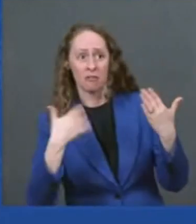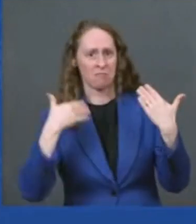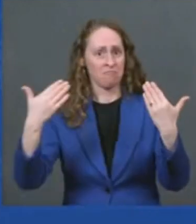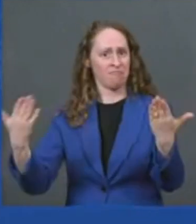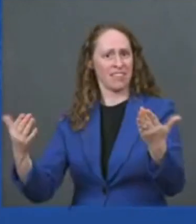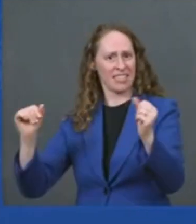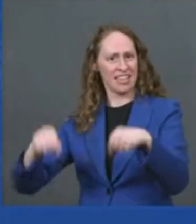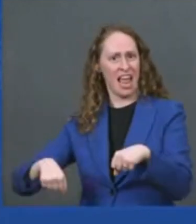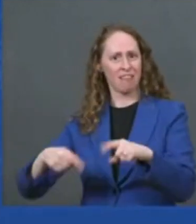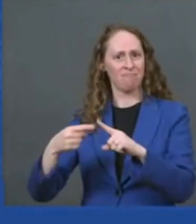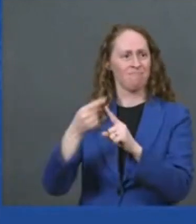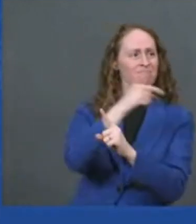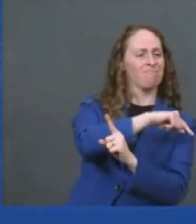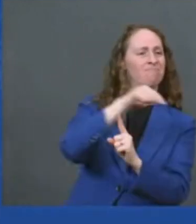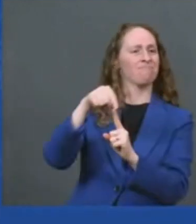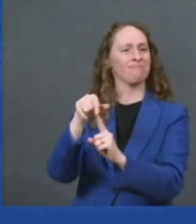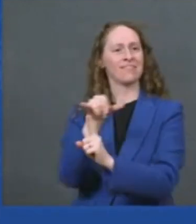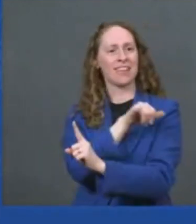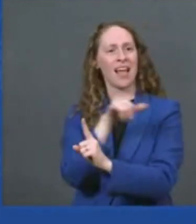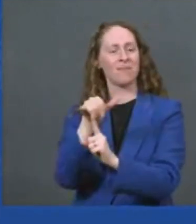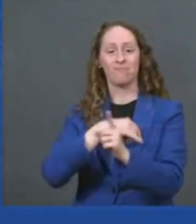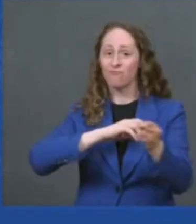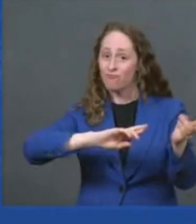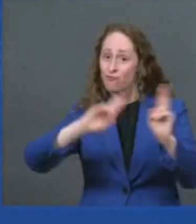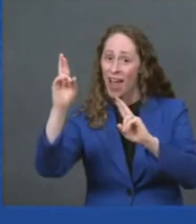the president of the united states